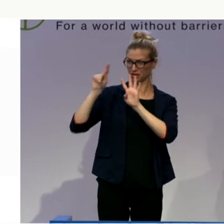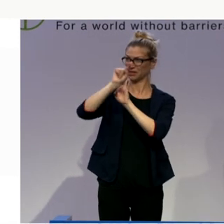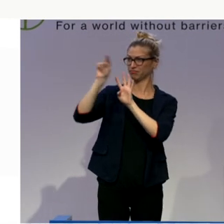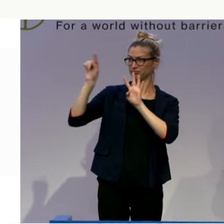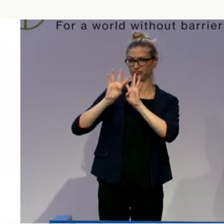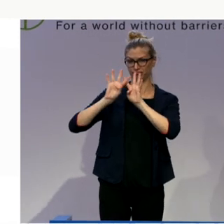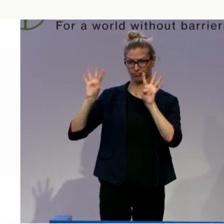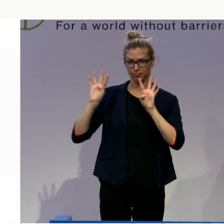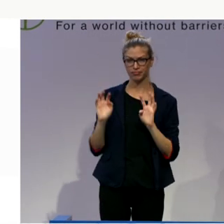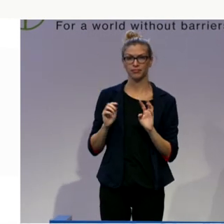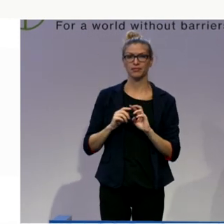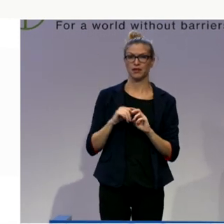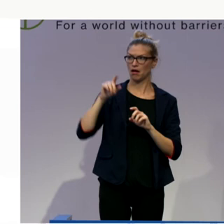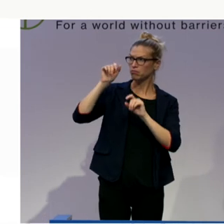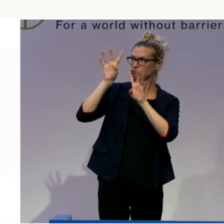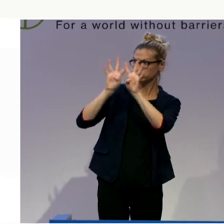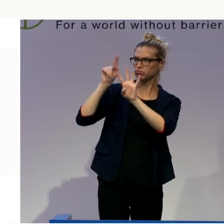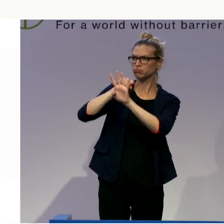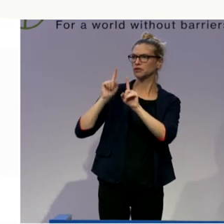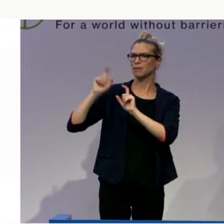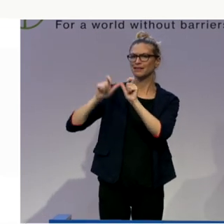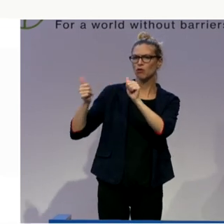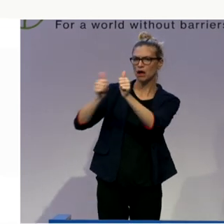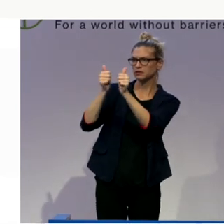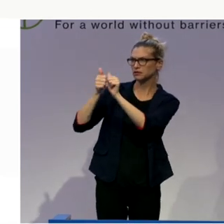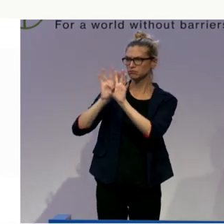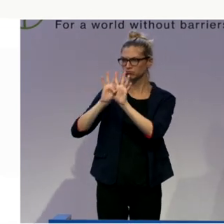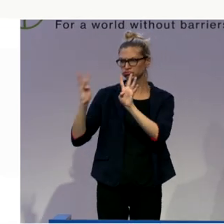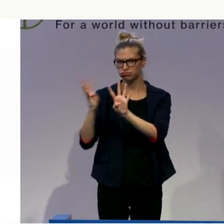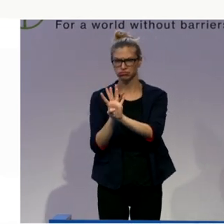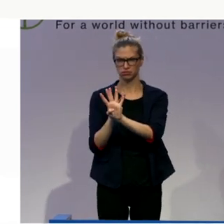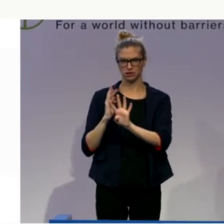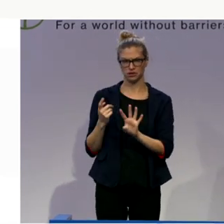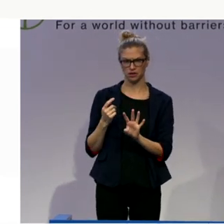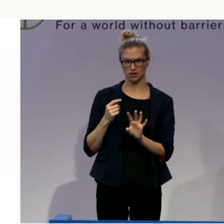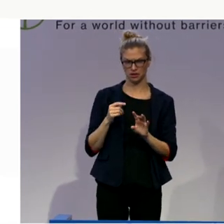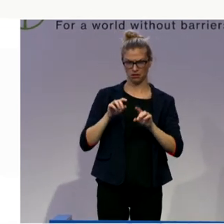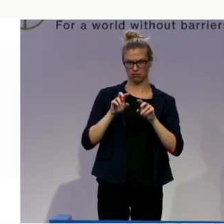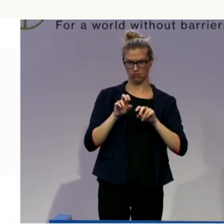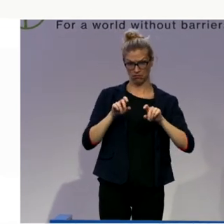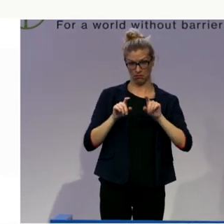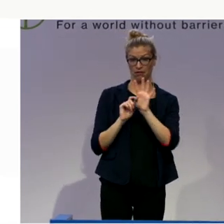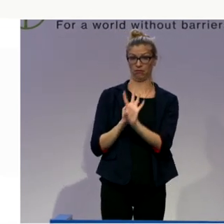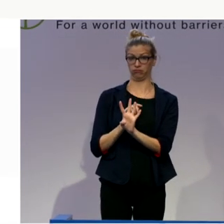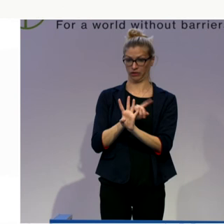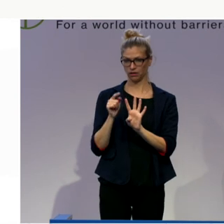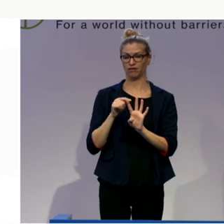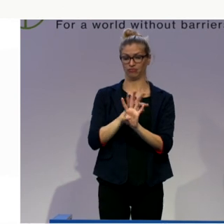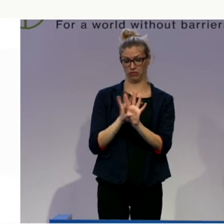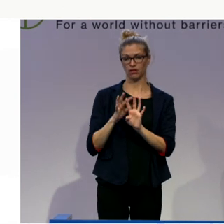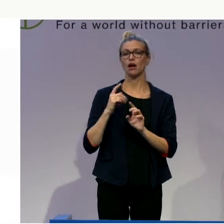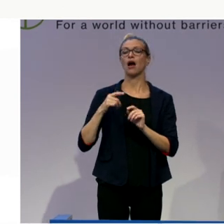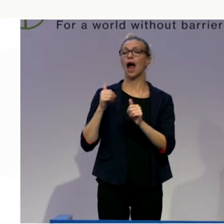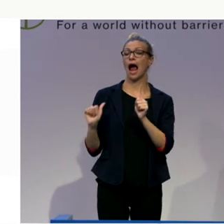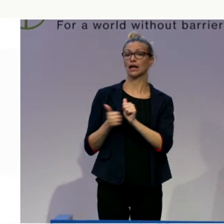by their personal assistants. And these personal assistants were sitting in the second row, and the people with developmental disabilities,